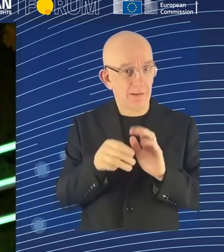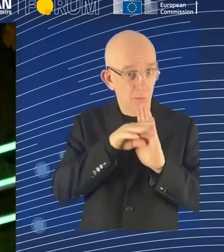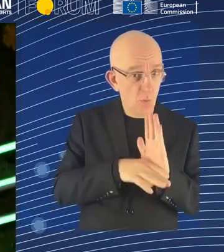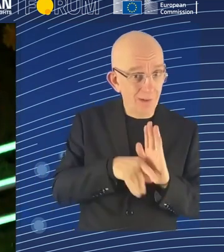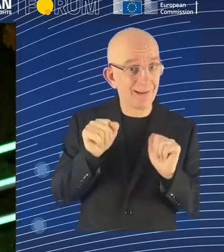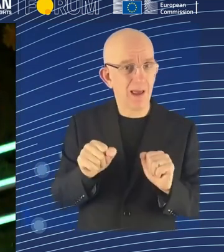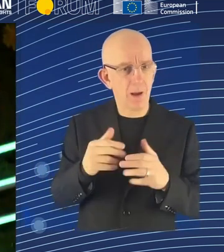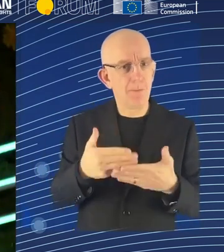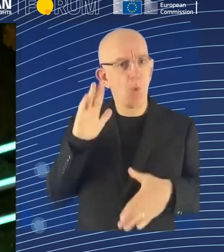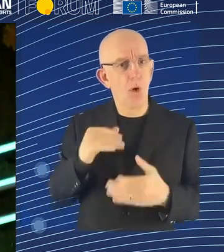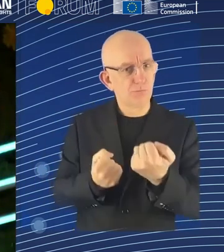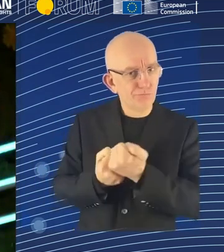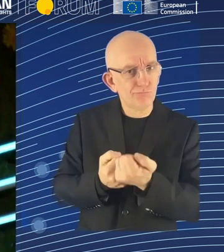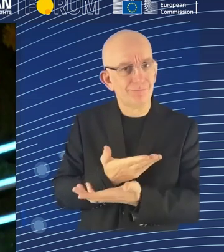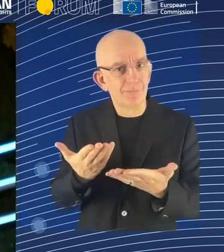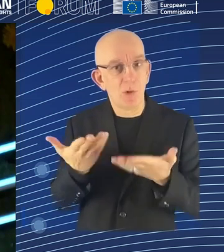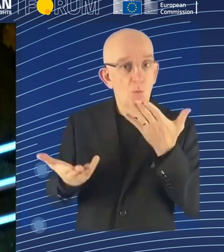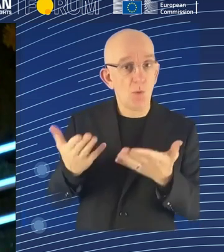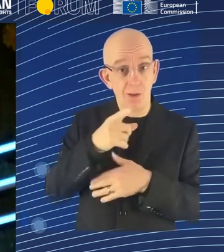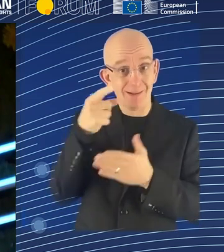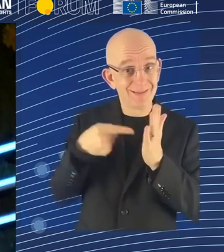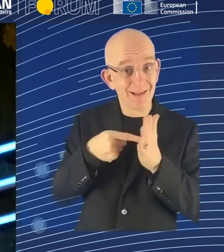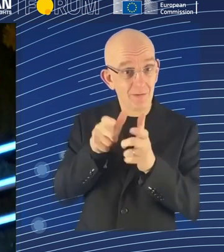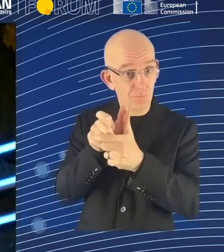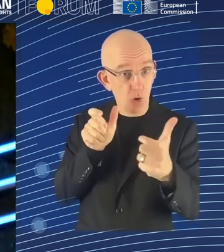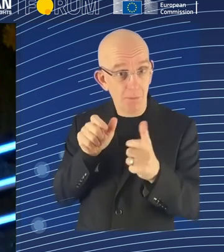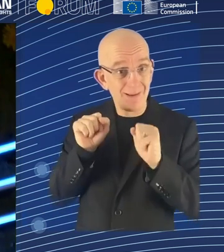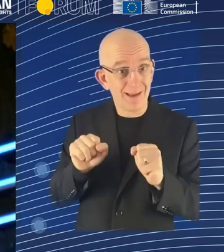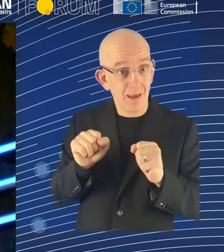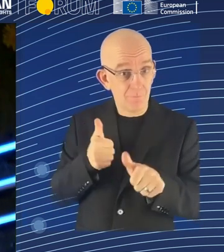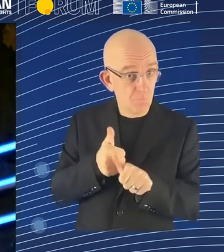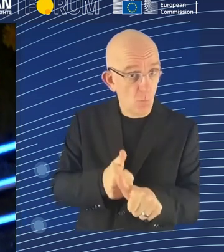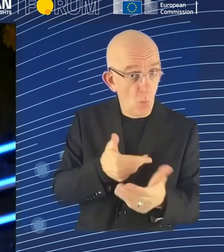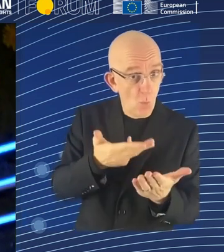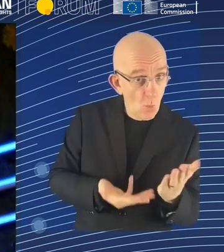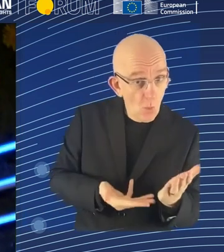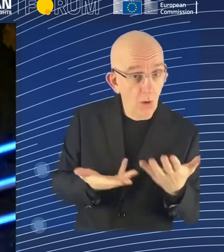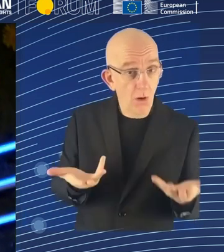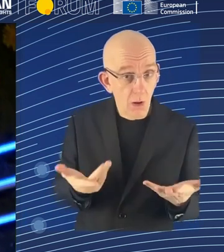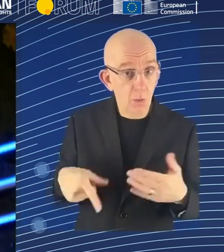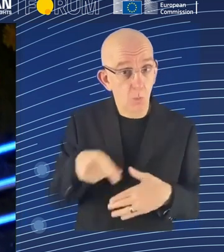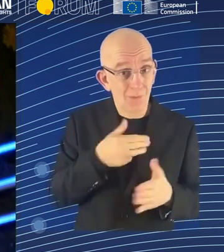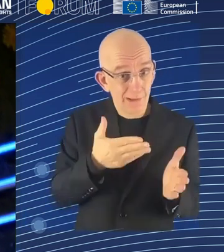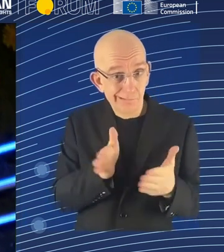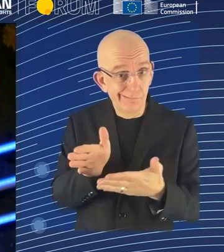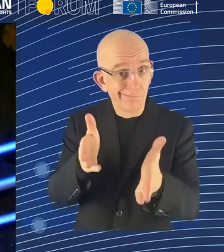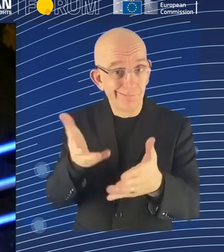very close to Annette's home. It's the recent strike by the Writers Guilds of America.